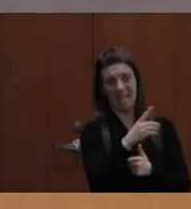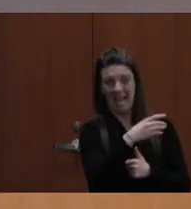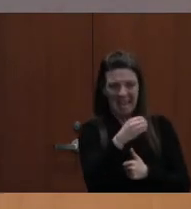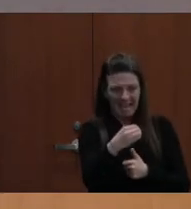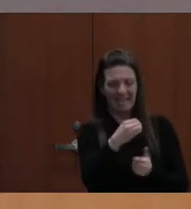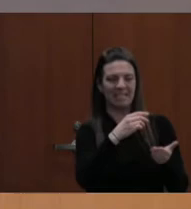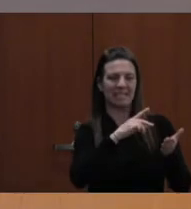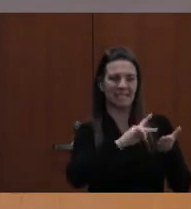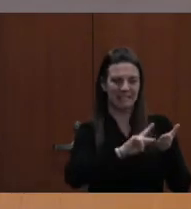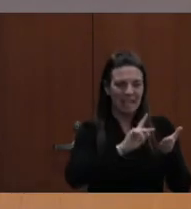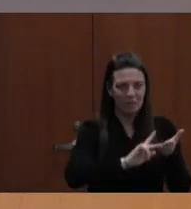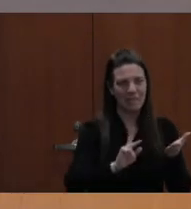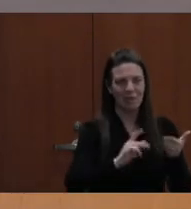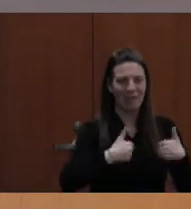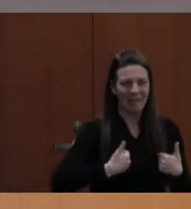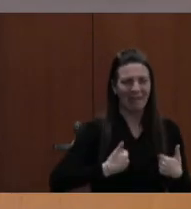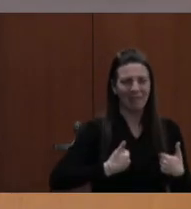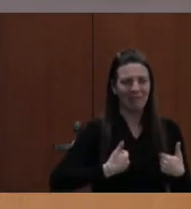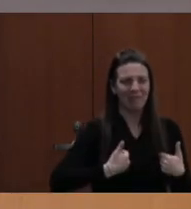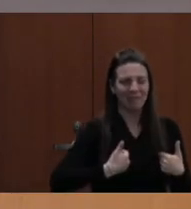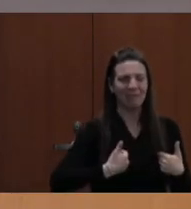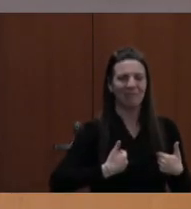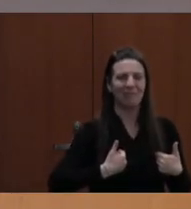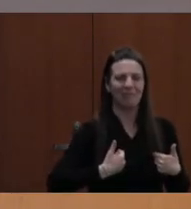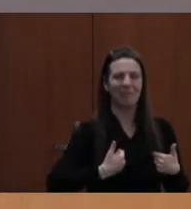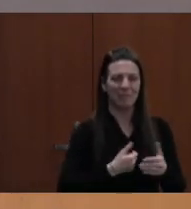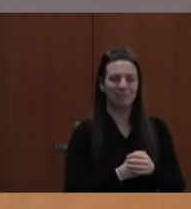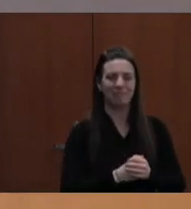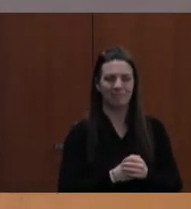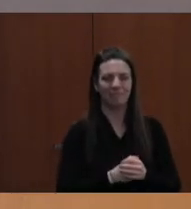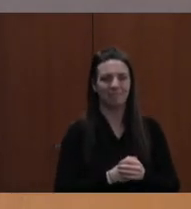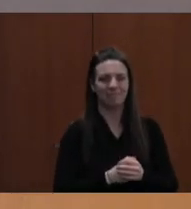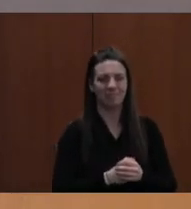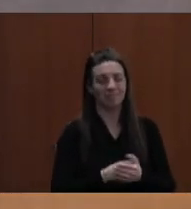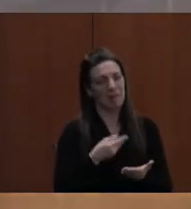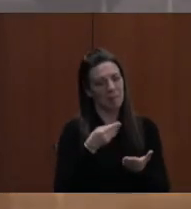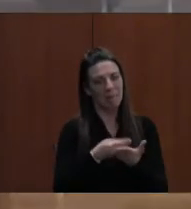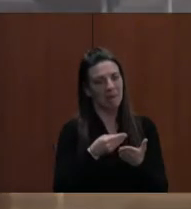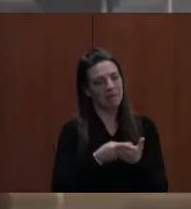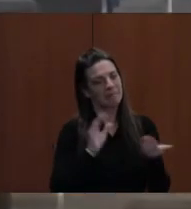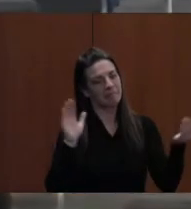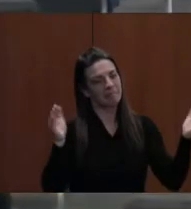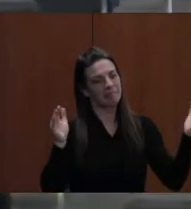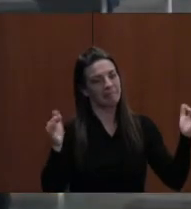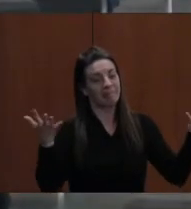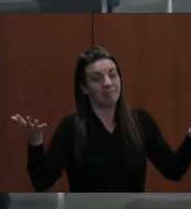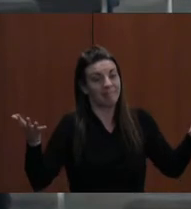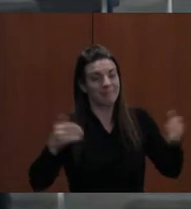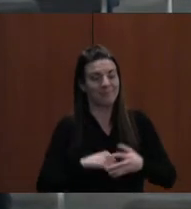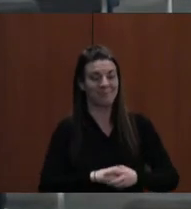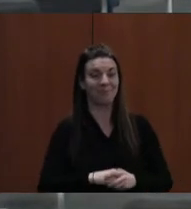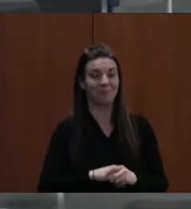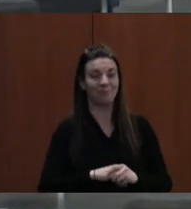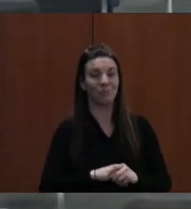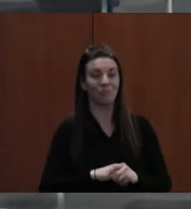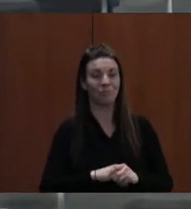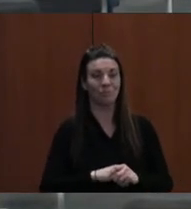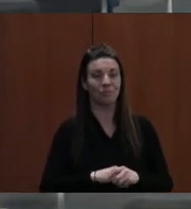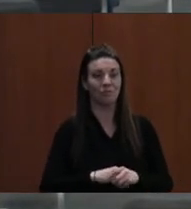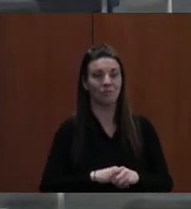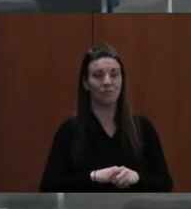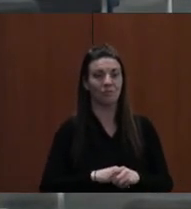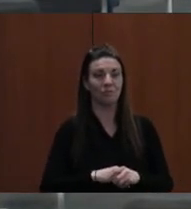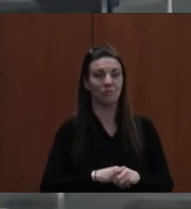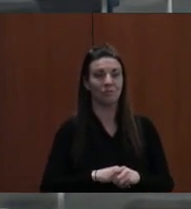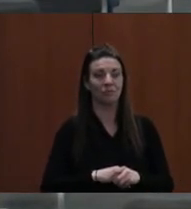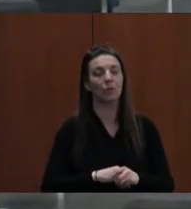THERE'S MONEY ACROSS THE MOUNT. OKAY, ARE WE READY FOR THE VOTE? WE'RE VOTING ON THE